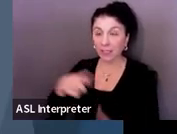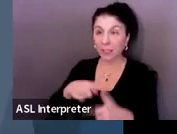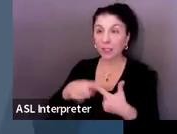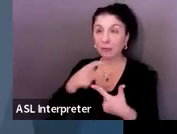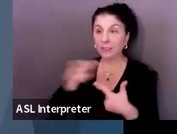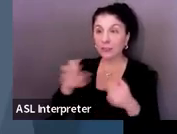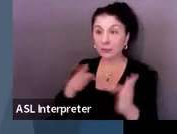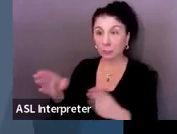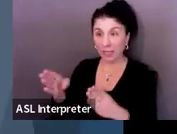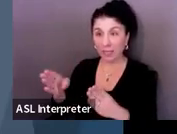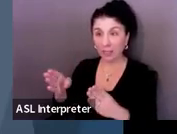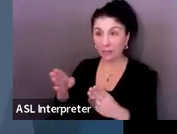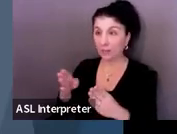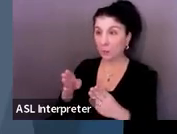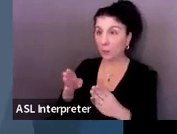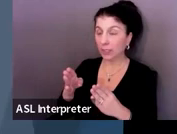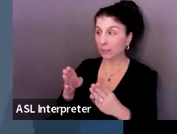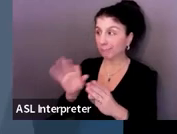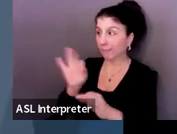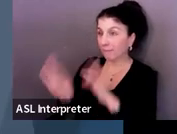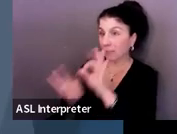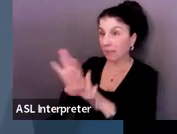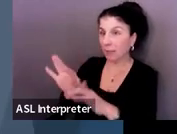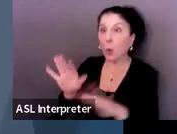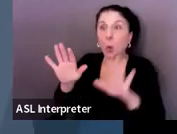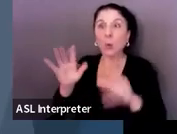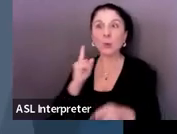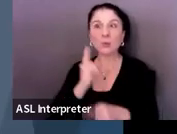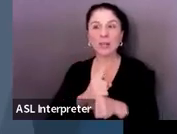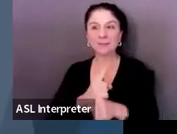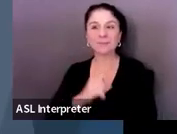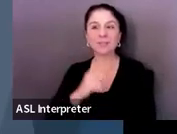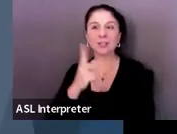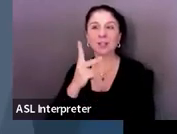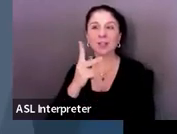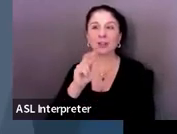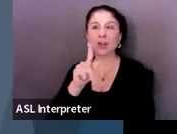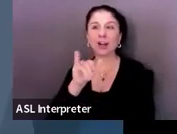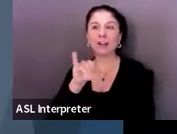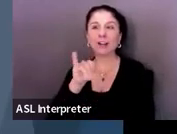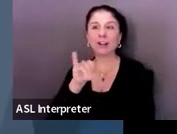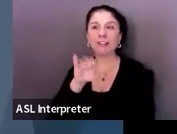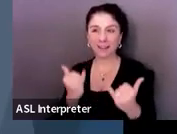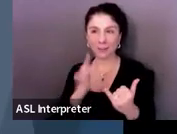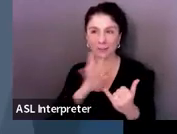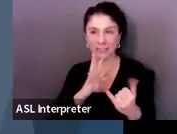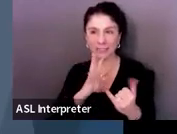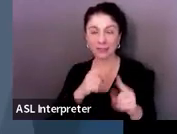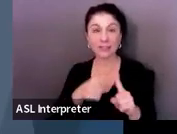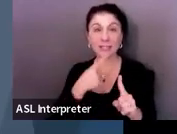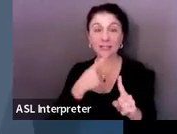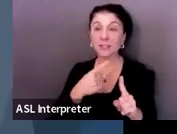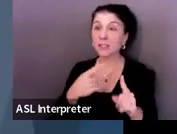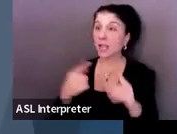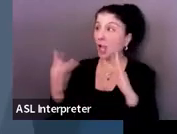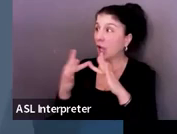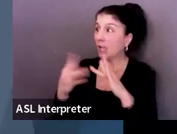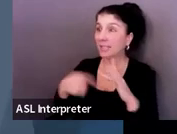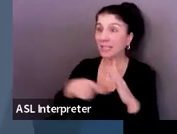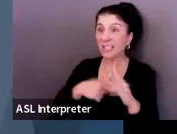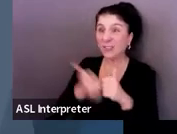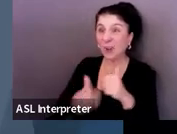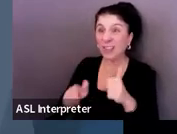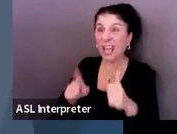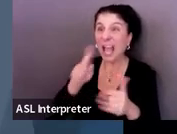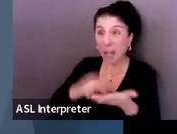Oh, yes. So when we say contact us for anything, we really do mean anything.